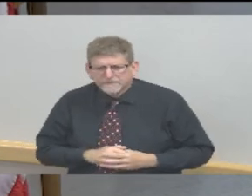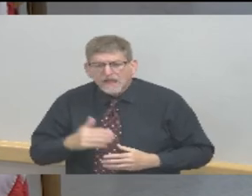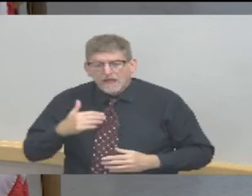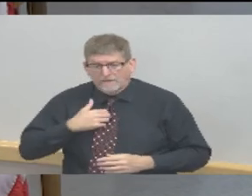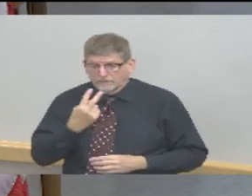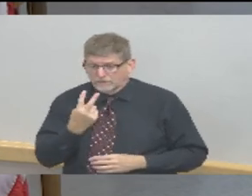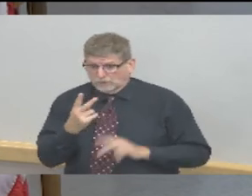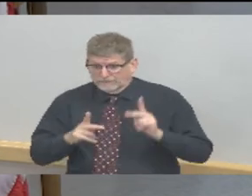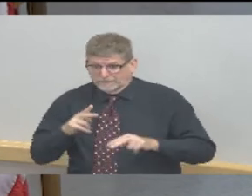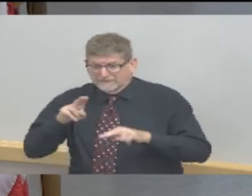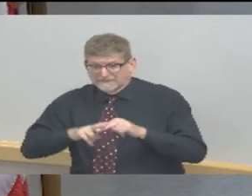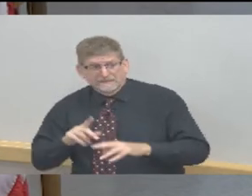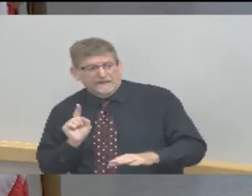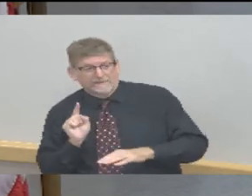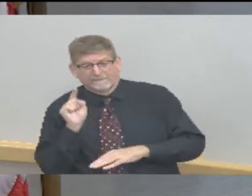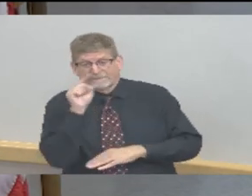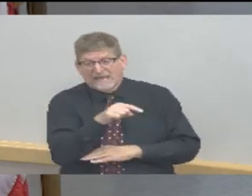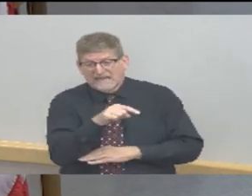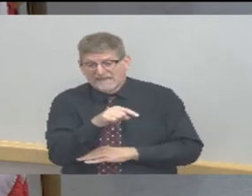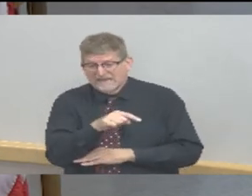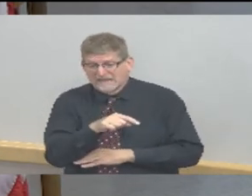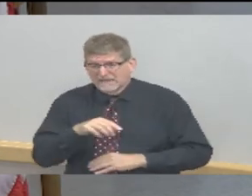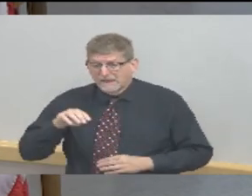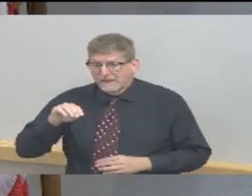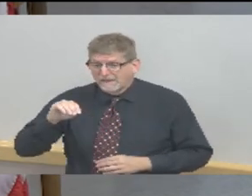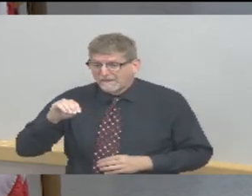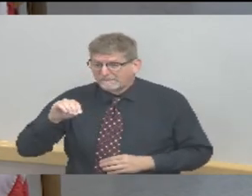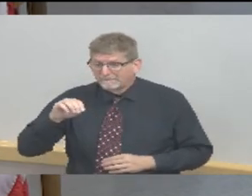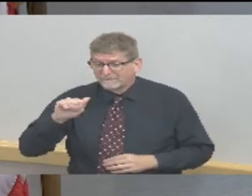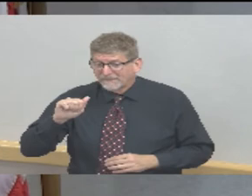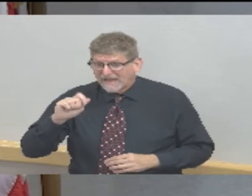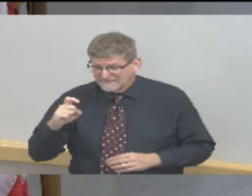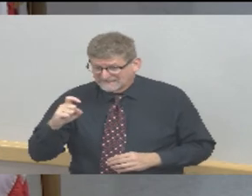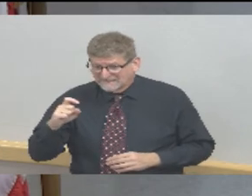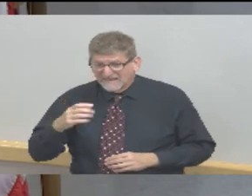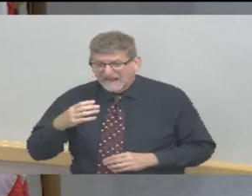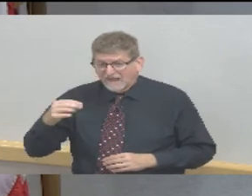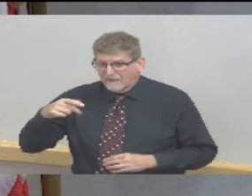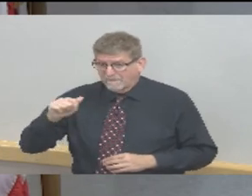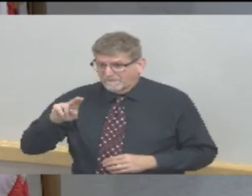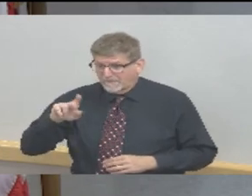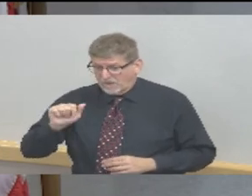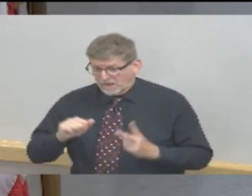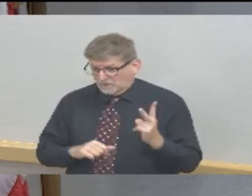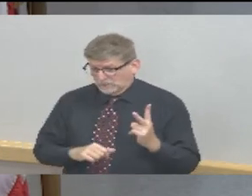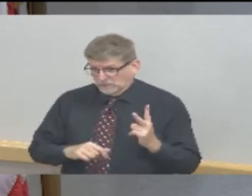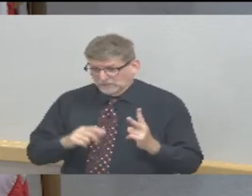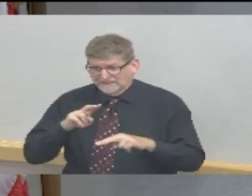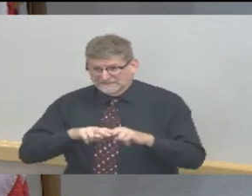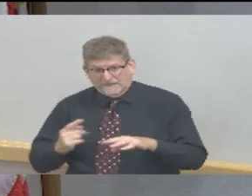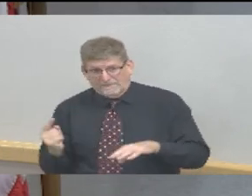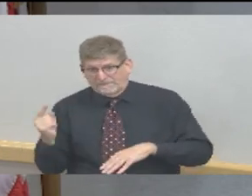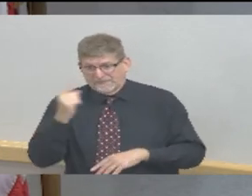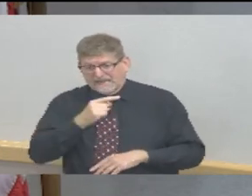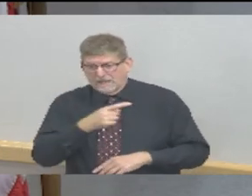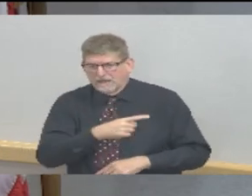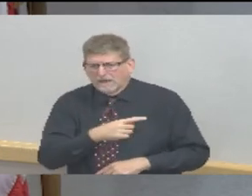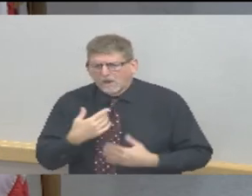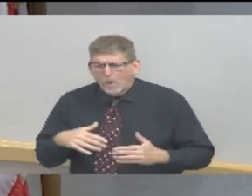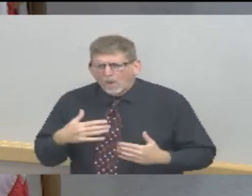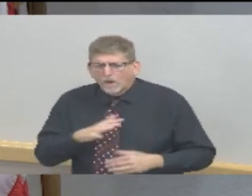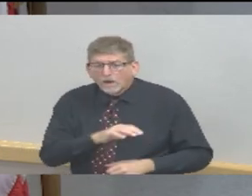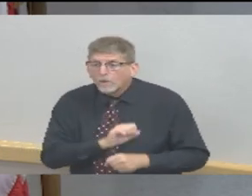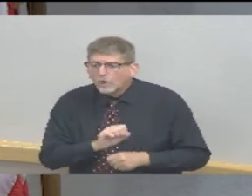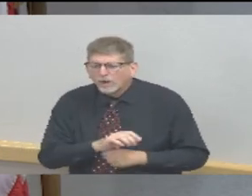Max Walling Paula Bennett. We have had them working so far out of their job descriptions in the last few weeks to bring this